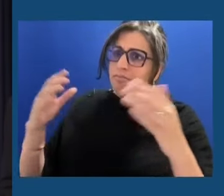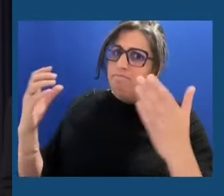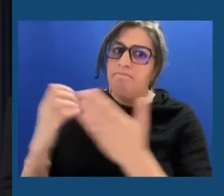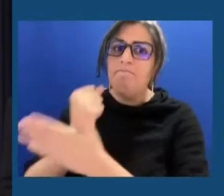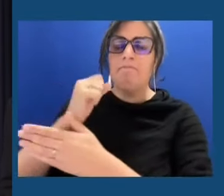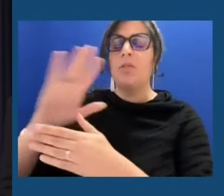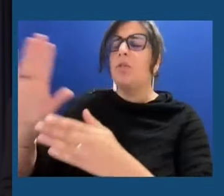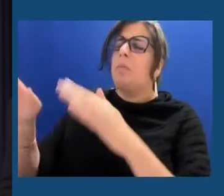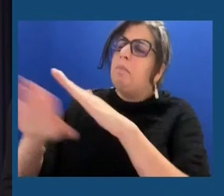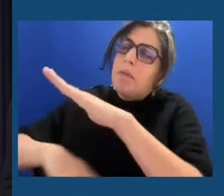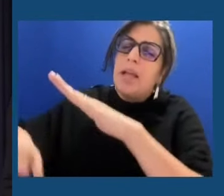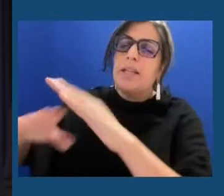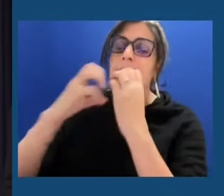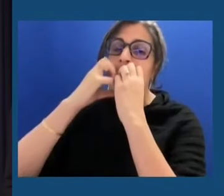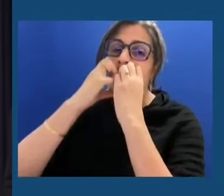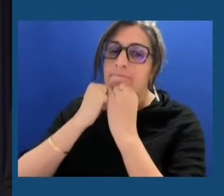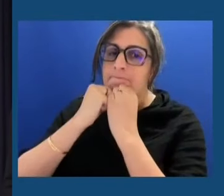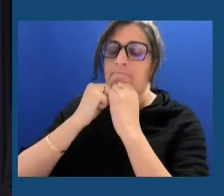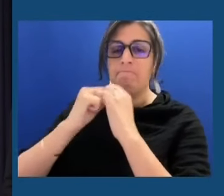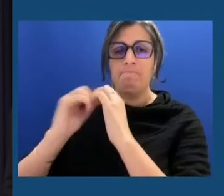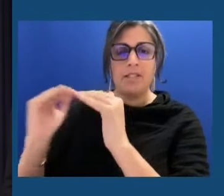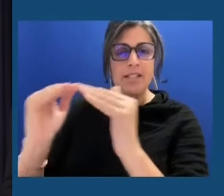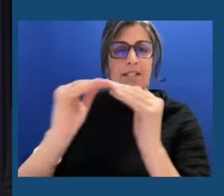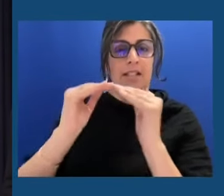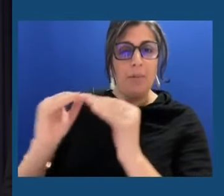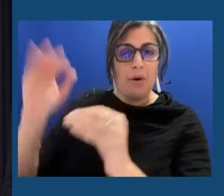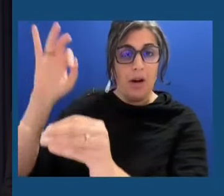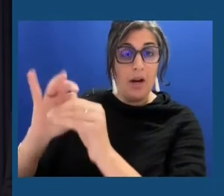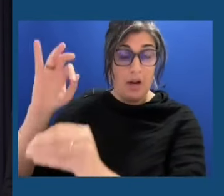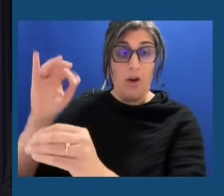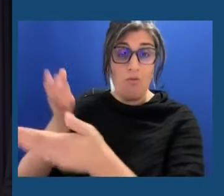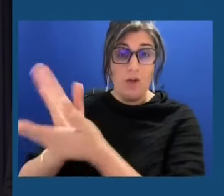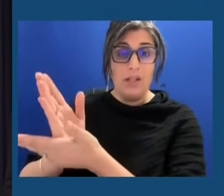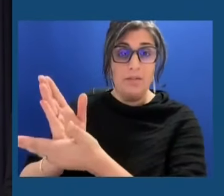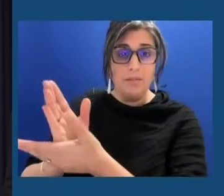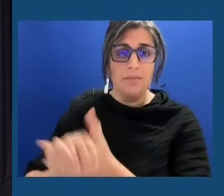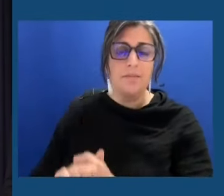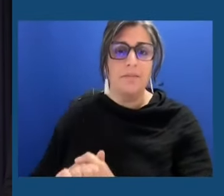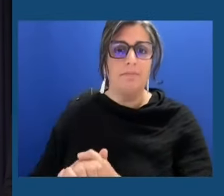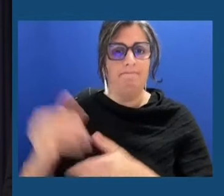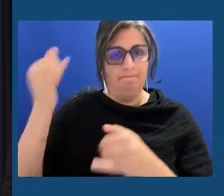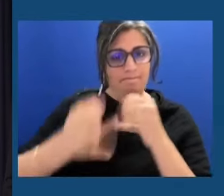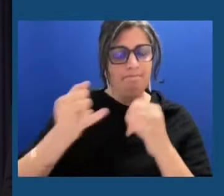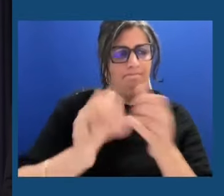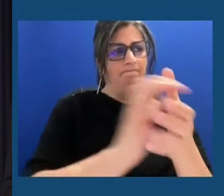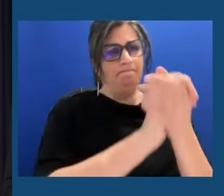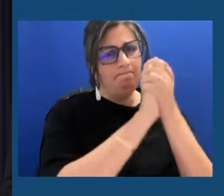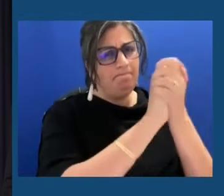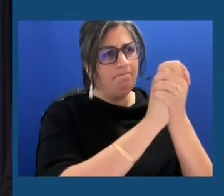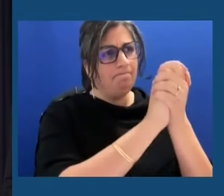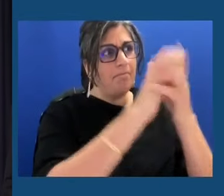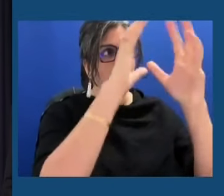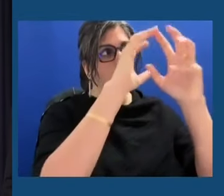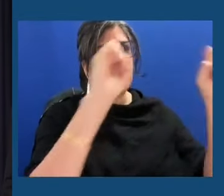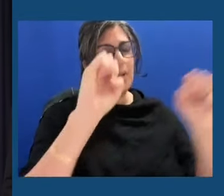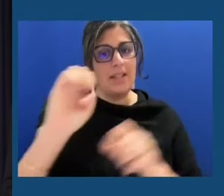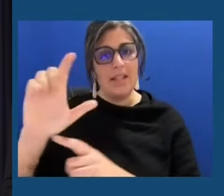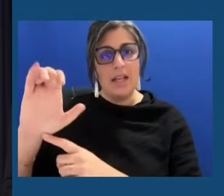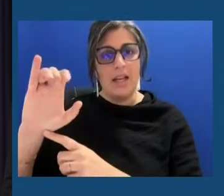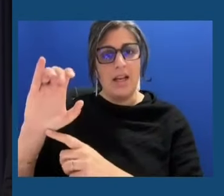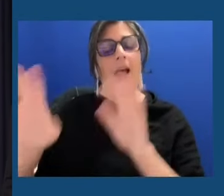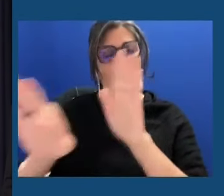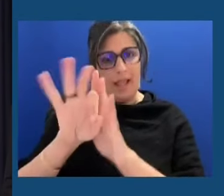sacred democratic right. And lastly, I congratulate the President-elect, Donald Trump.